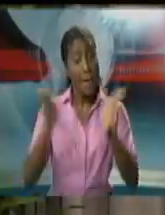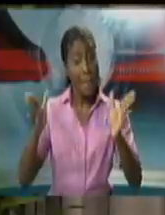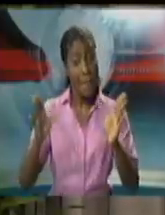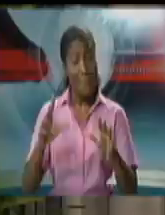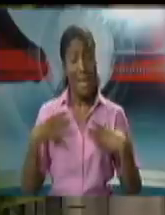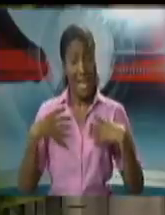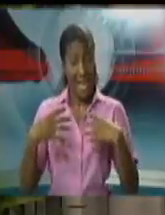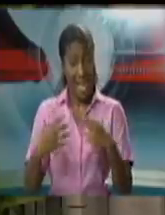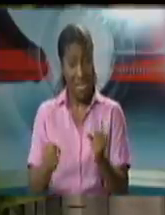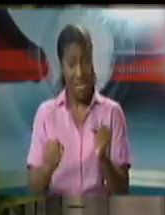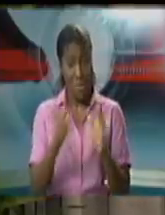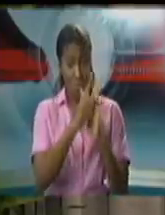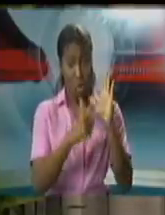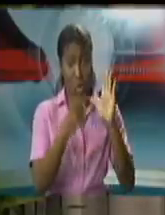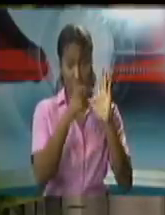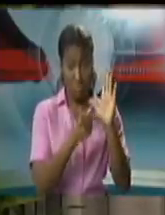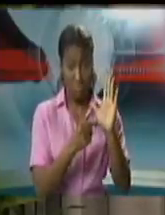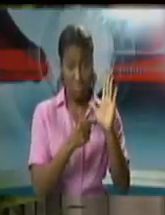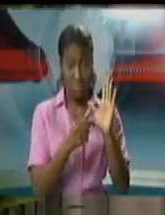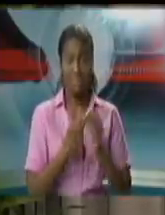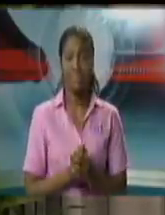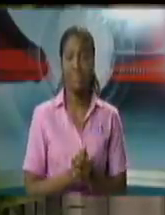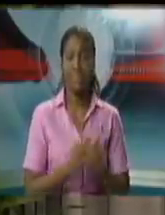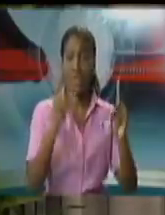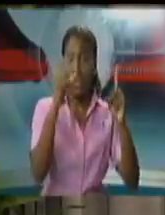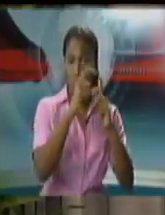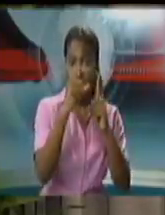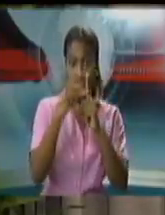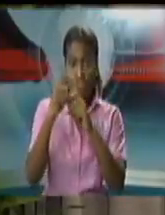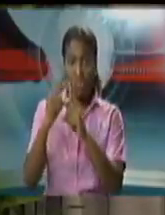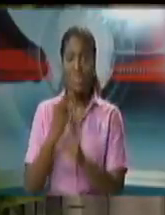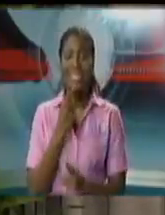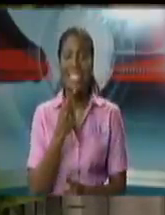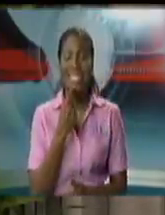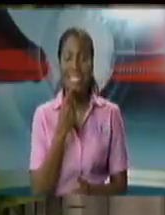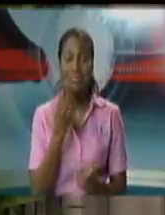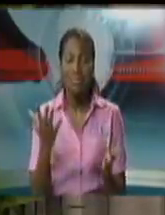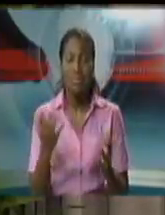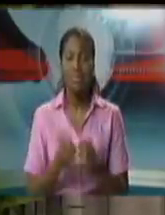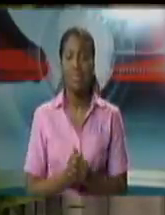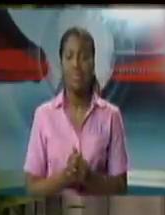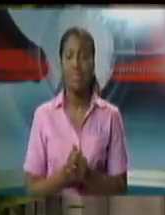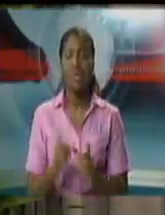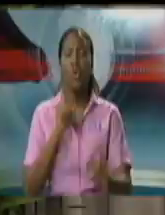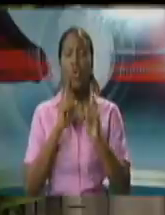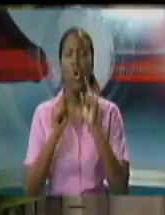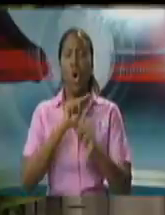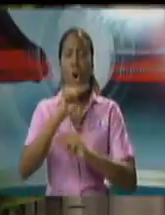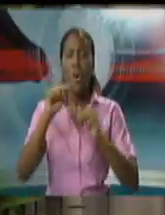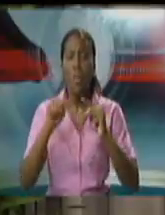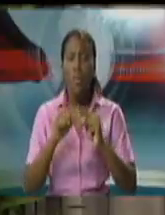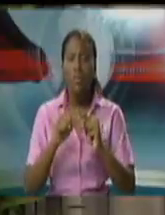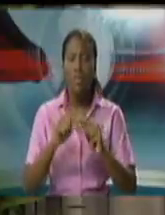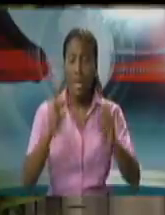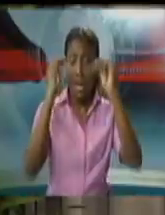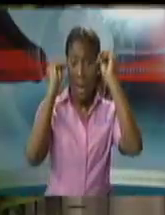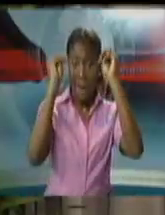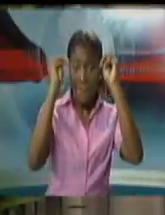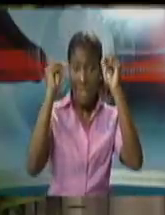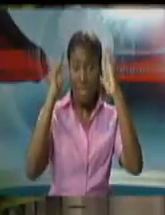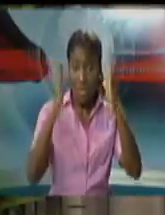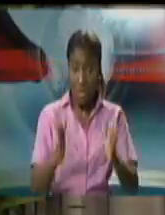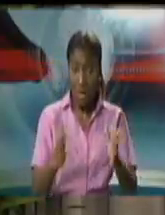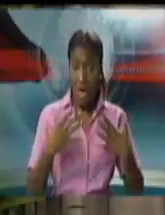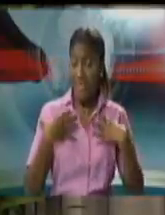section 105, 1A and B, specifically allows the minister of health via the chief medical officer,